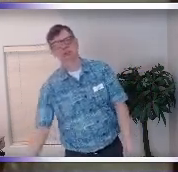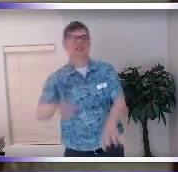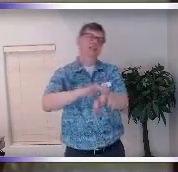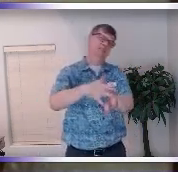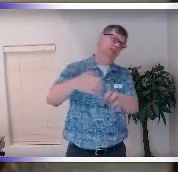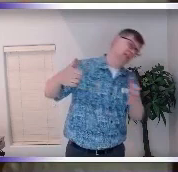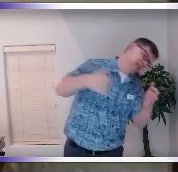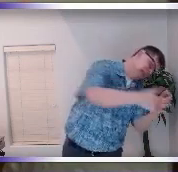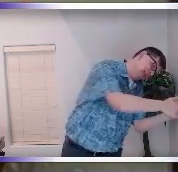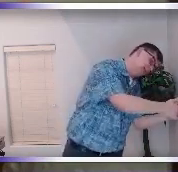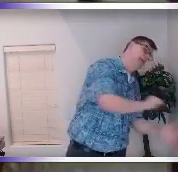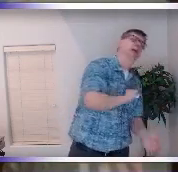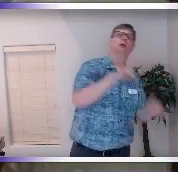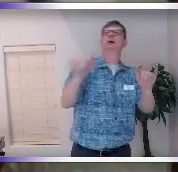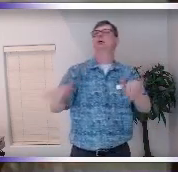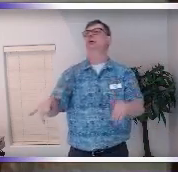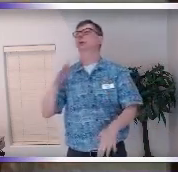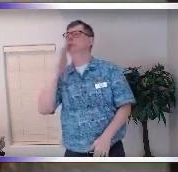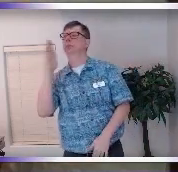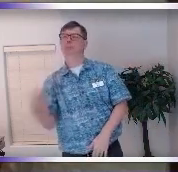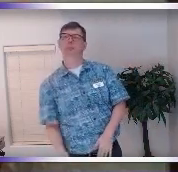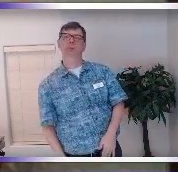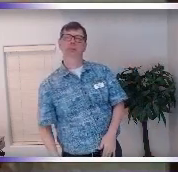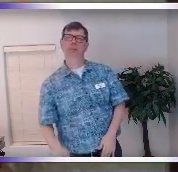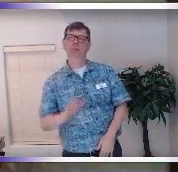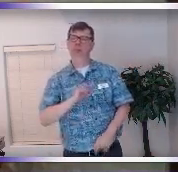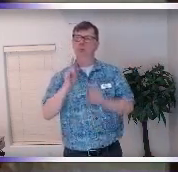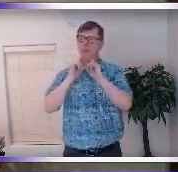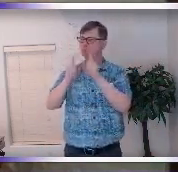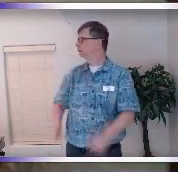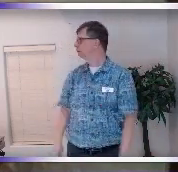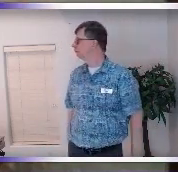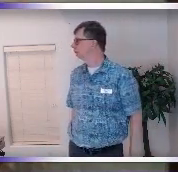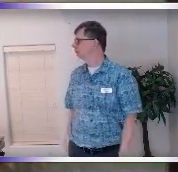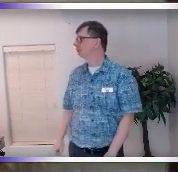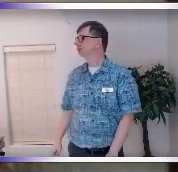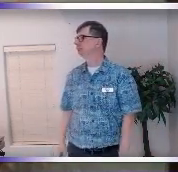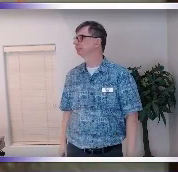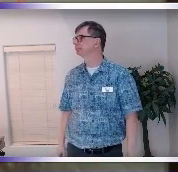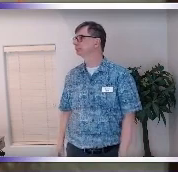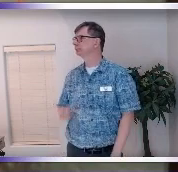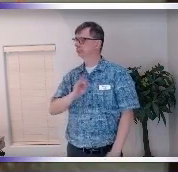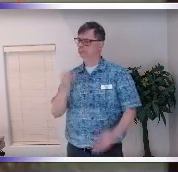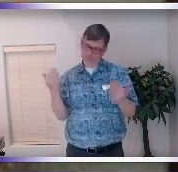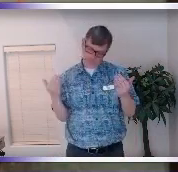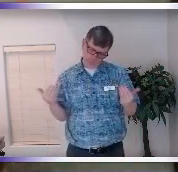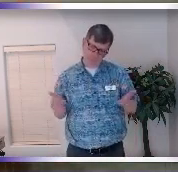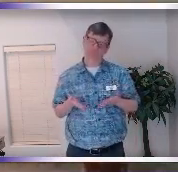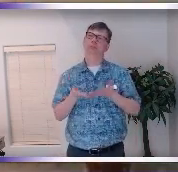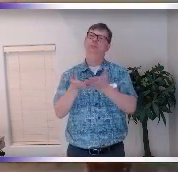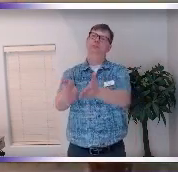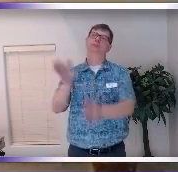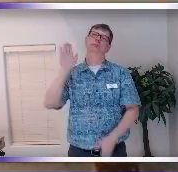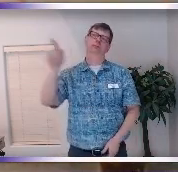challenging but I still feel a sense of purpose and can you tell yeah and I want to I want to bring that to